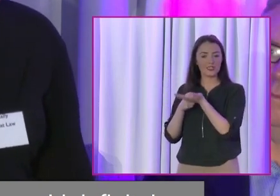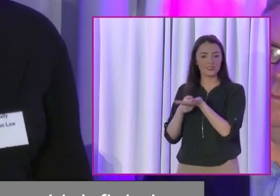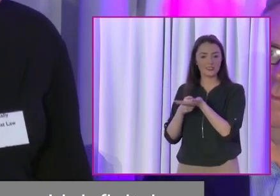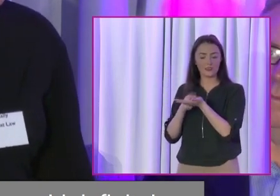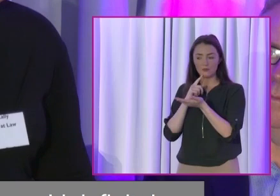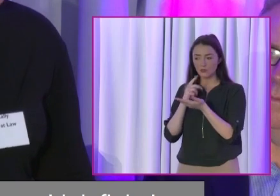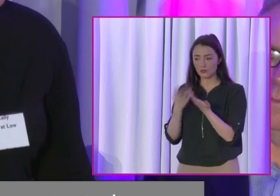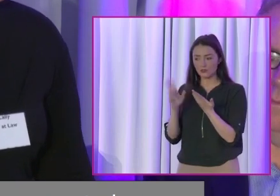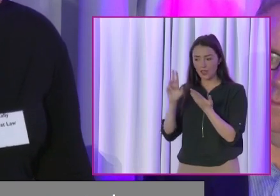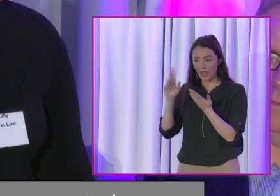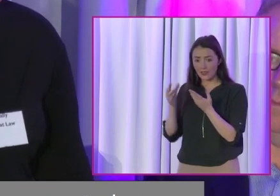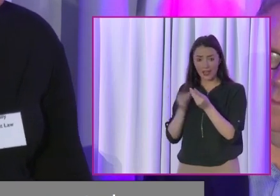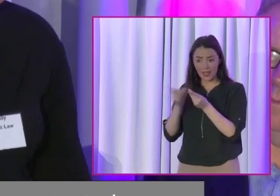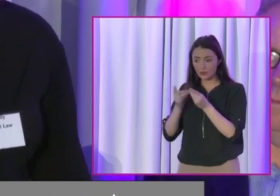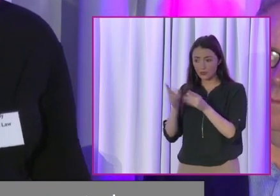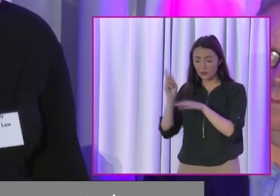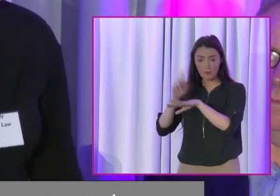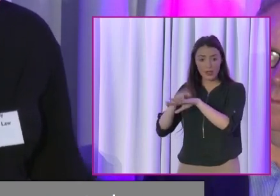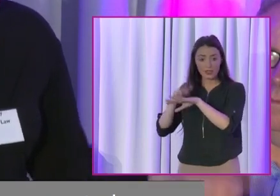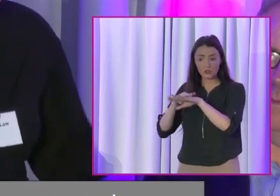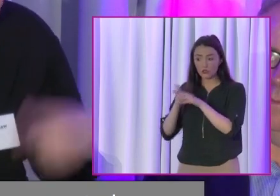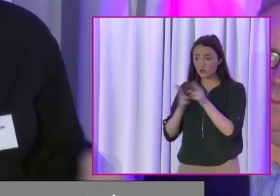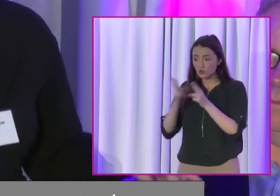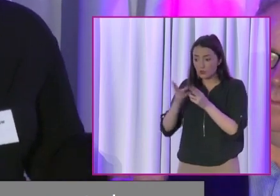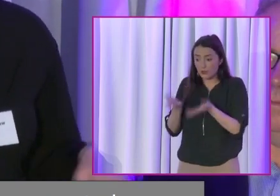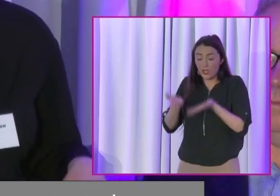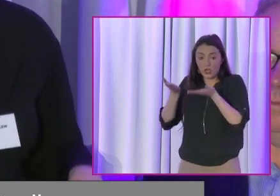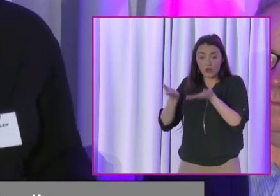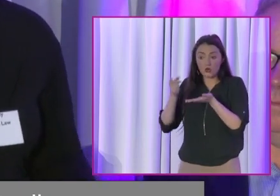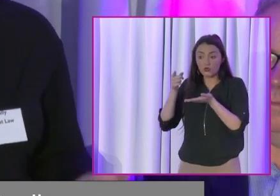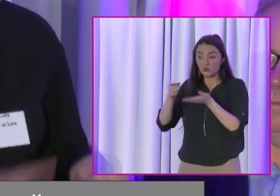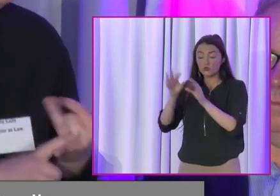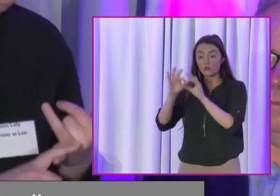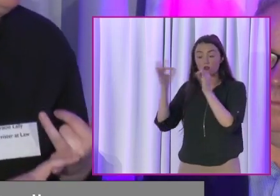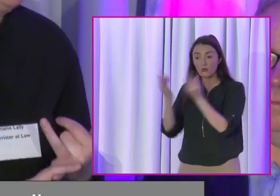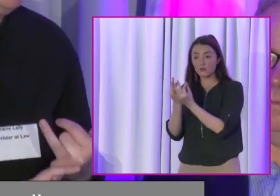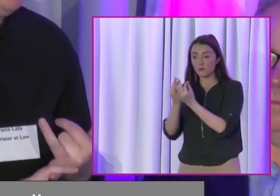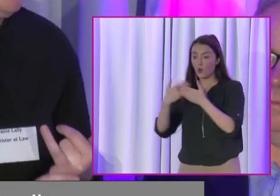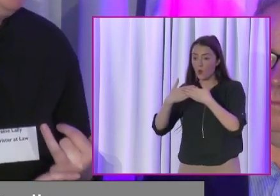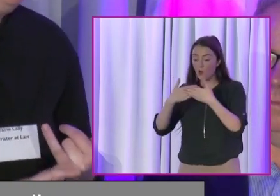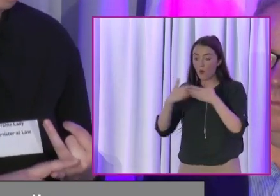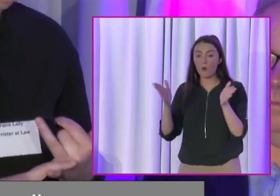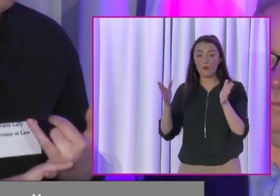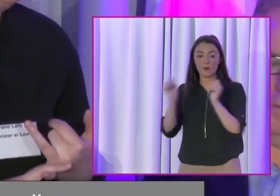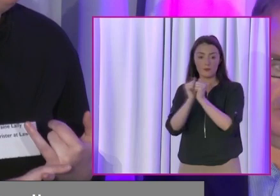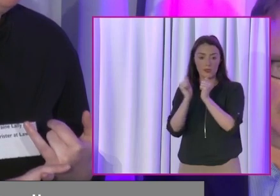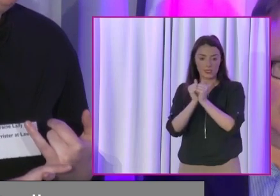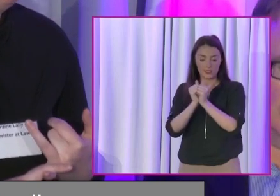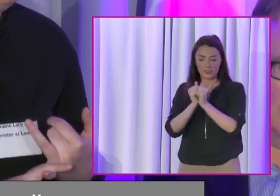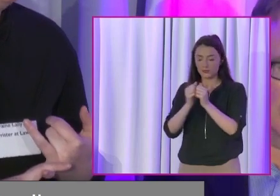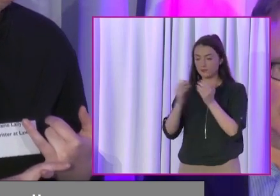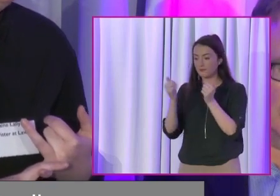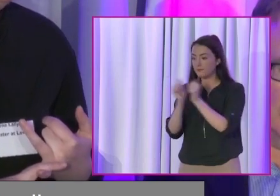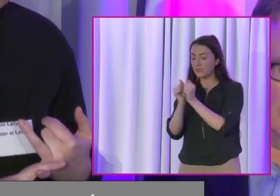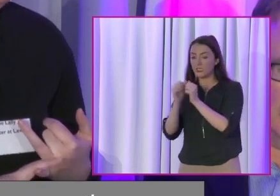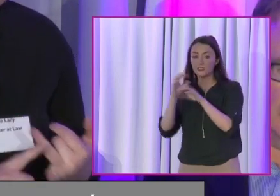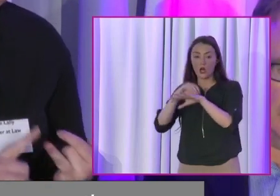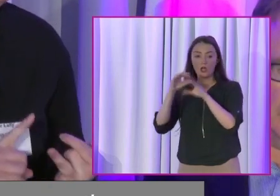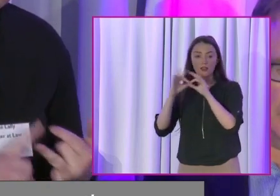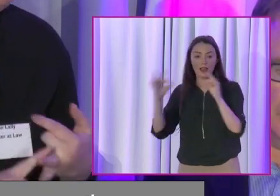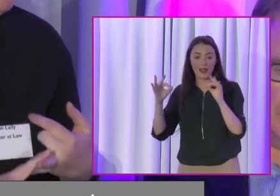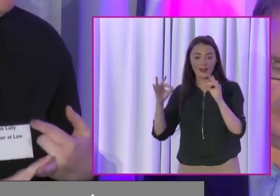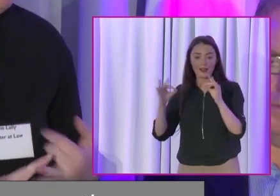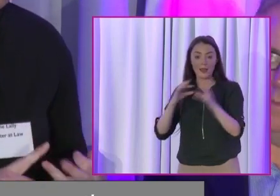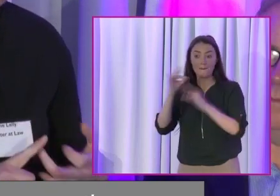do better. You can actually encourage your party to open up its meetings, put your meetings online, and most importantly for people with disabilities,